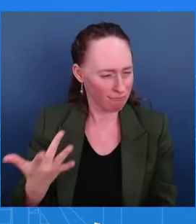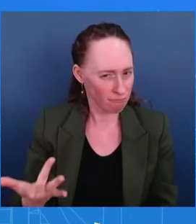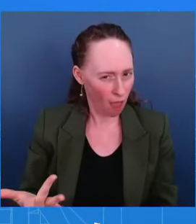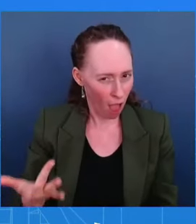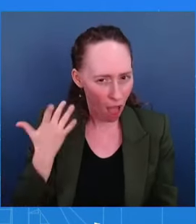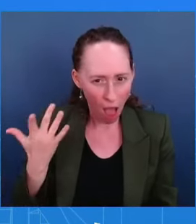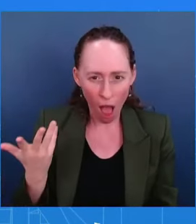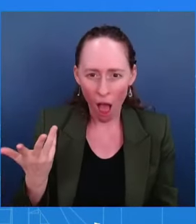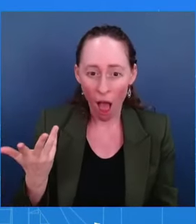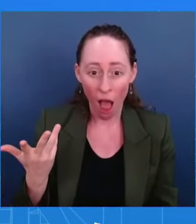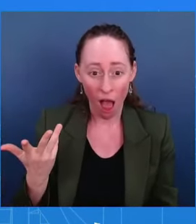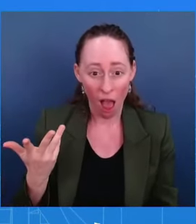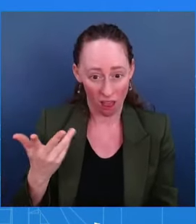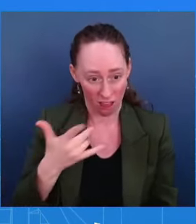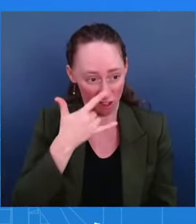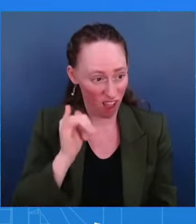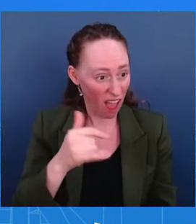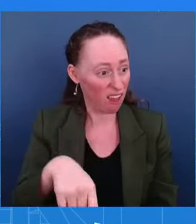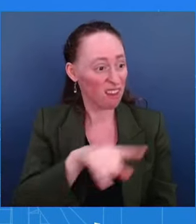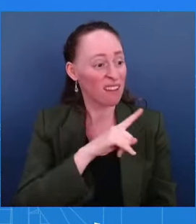A little something in your... I know better.